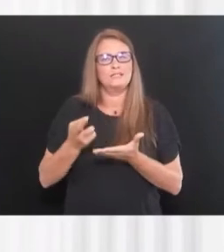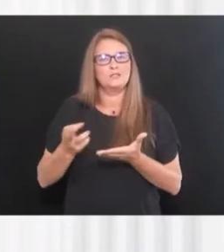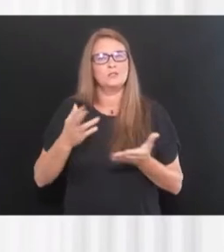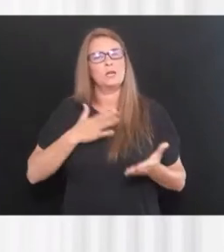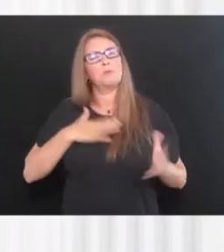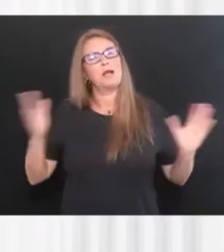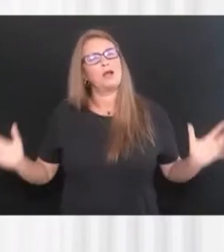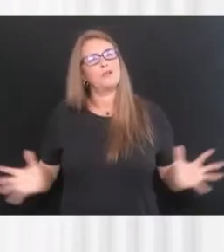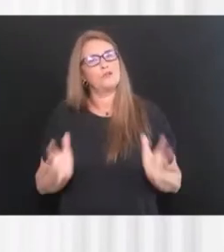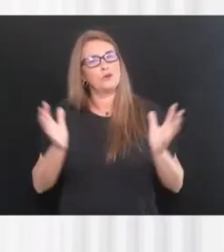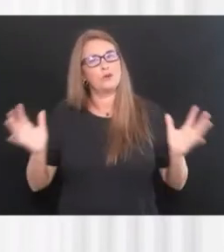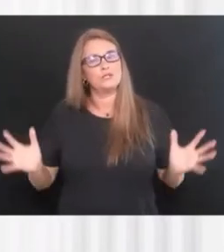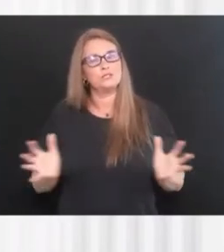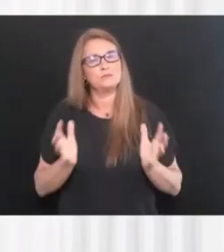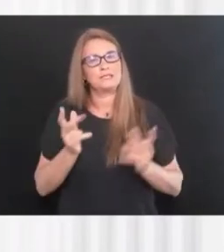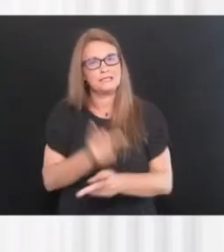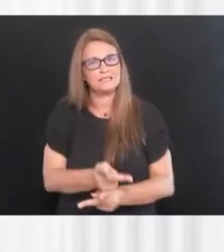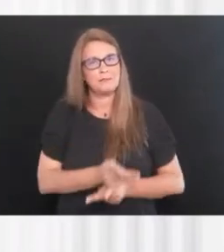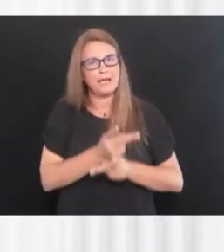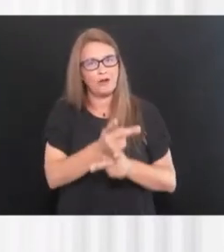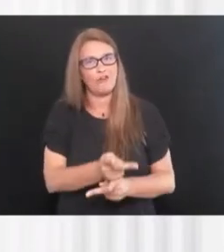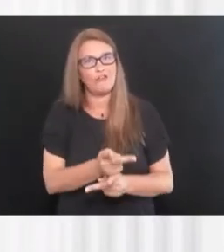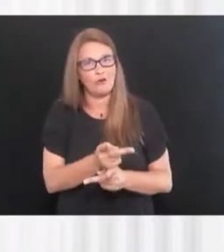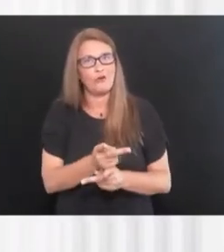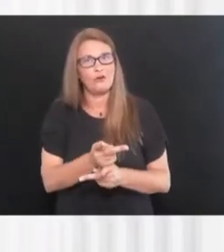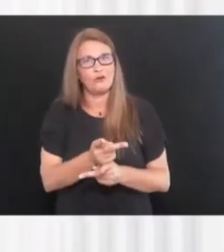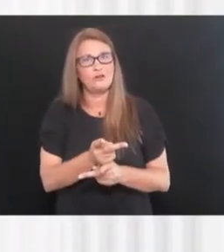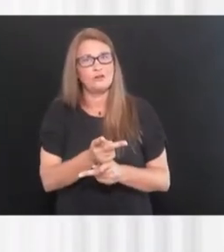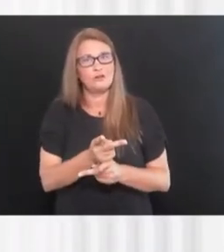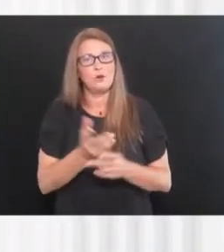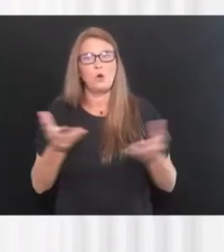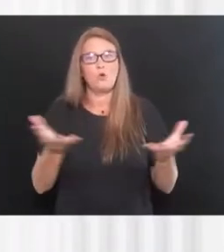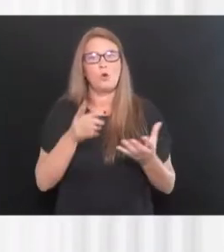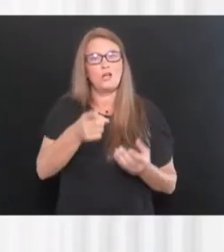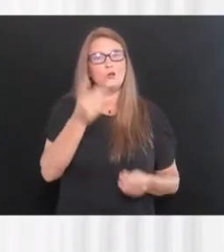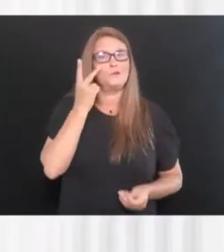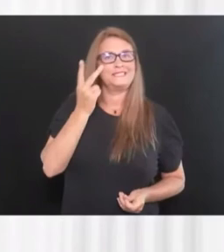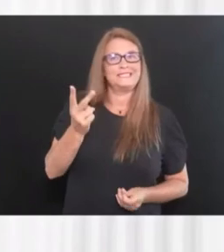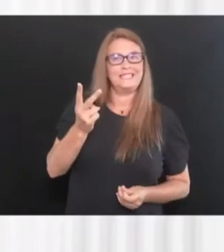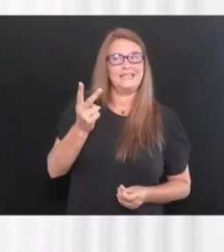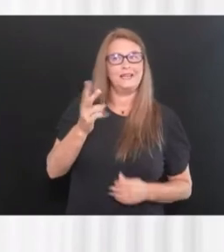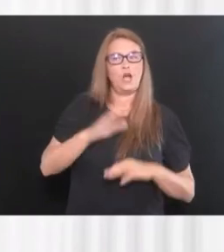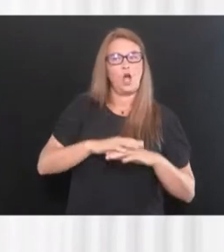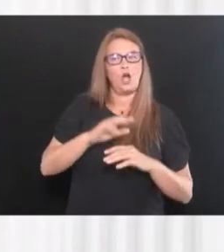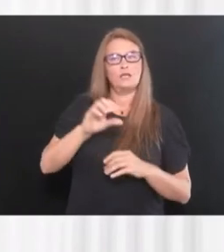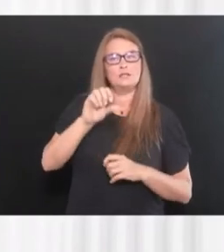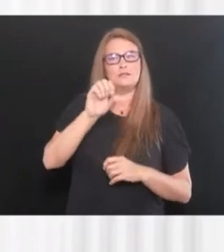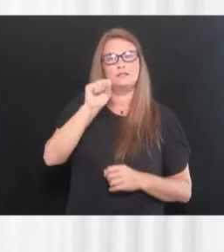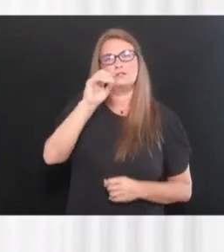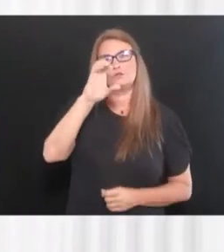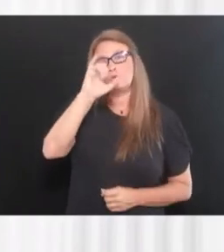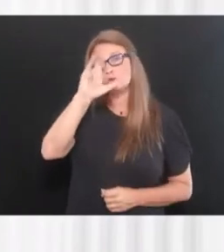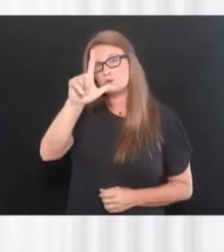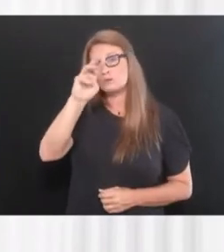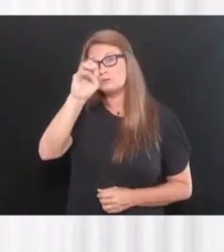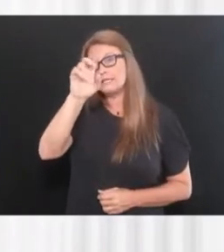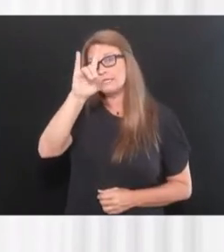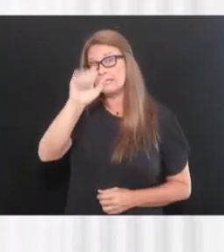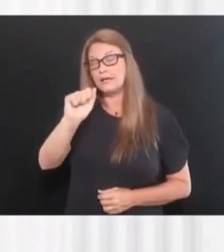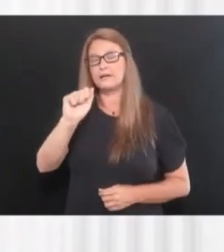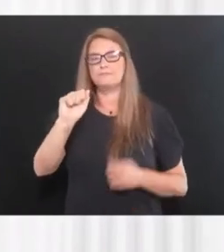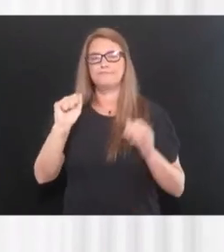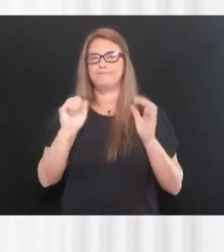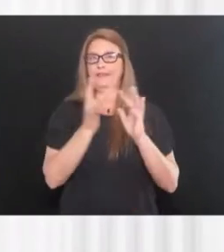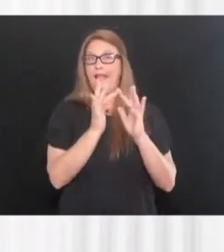would encourage everybody to do is be careful about what you're reading on social media, what you're reading, uh, on the